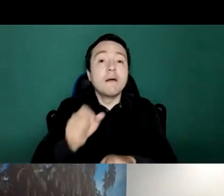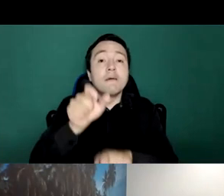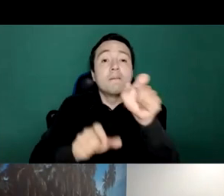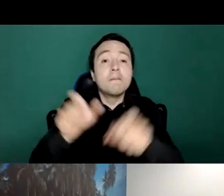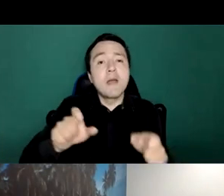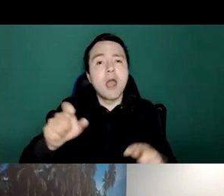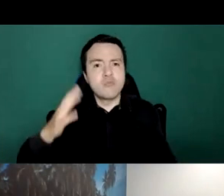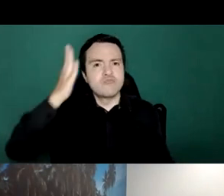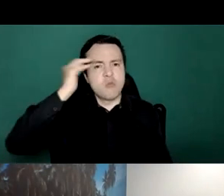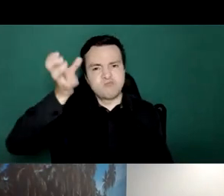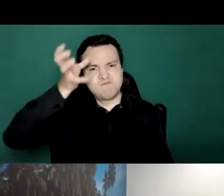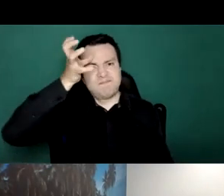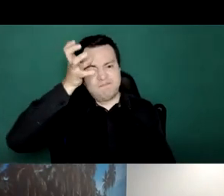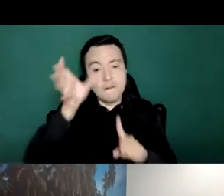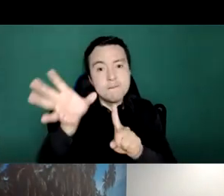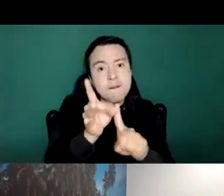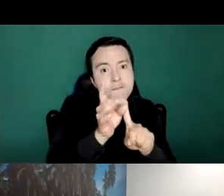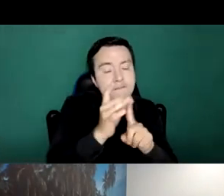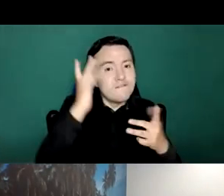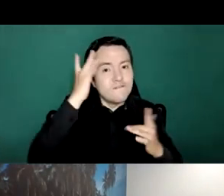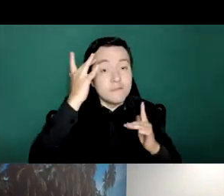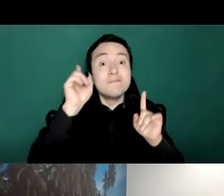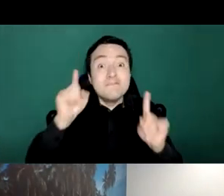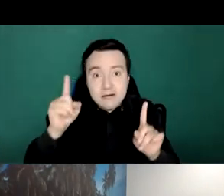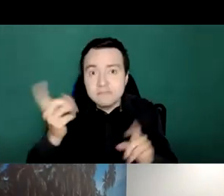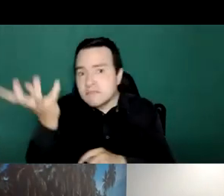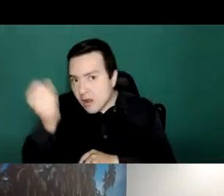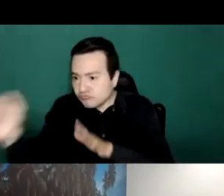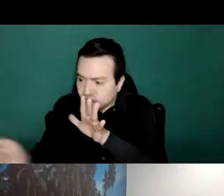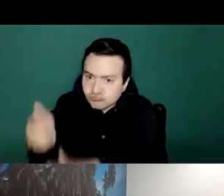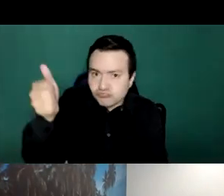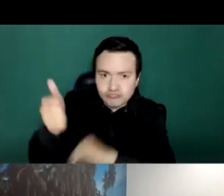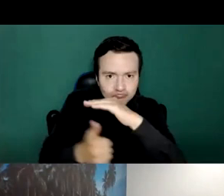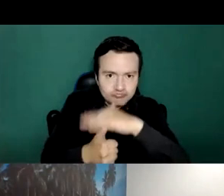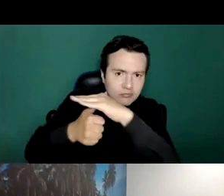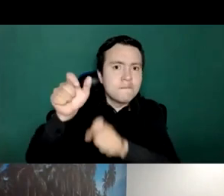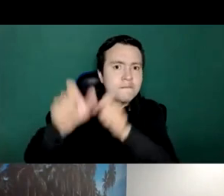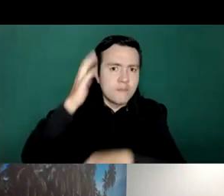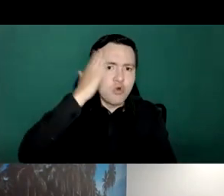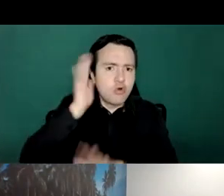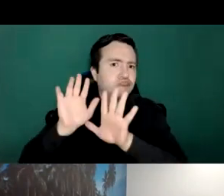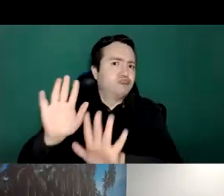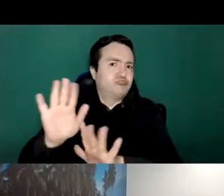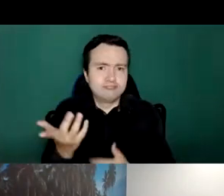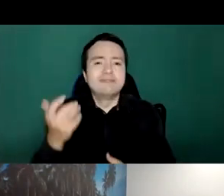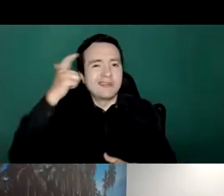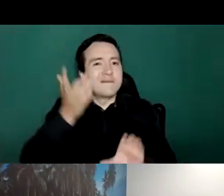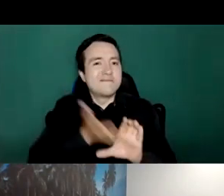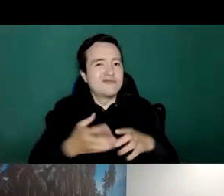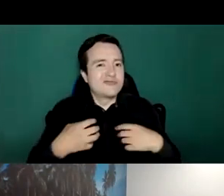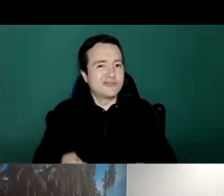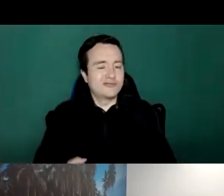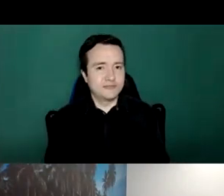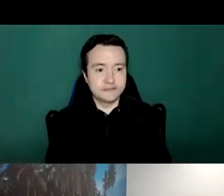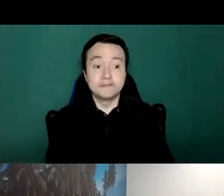now what is the president's idea there are two important aspects in the government's plan but during the pandemic